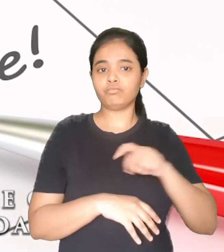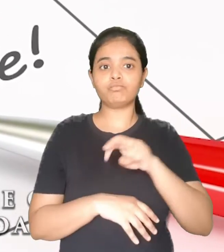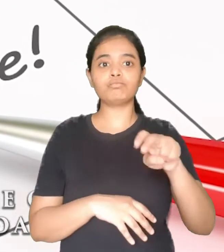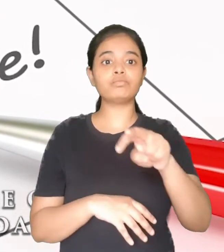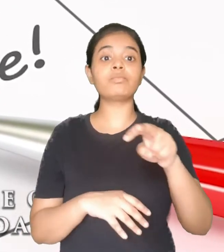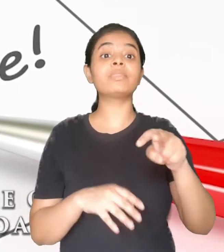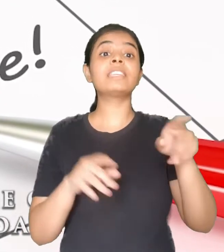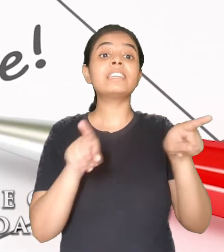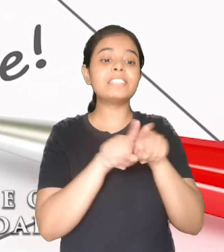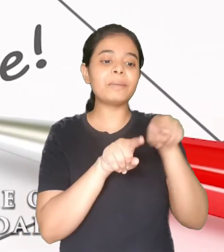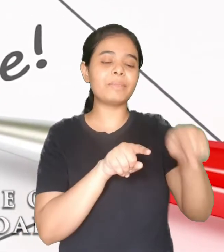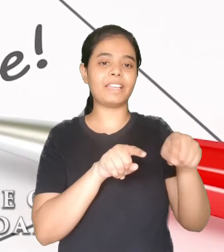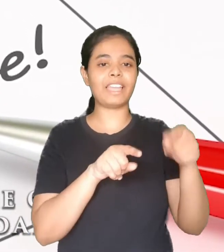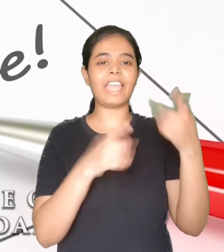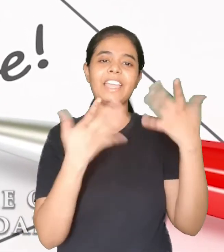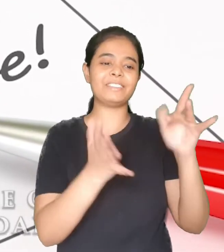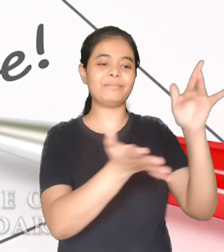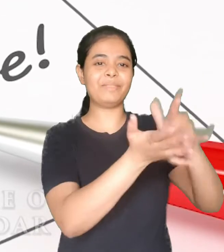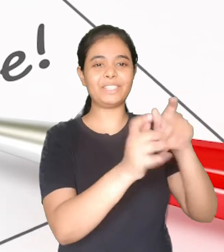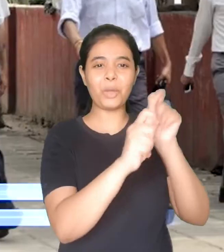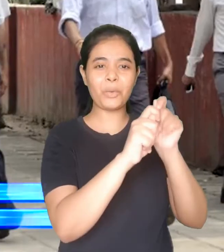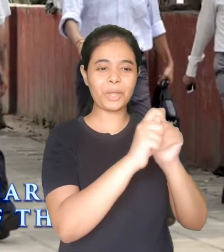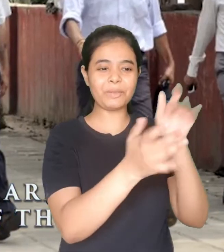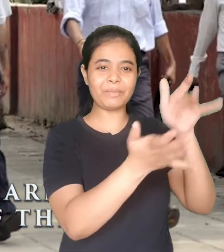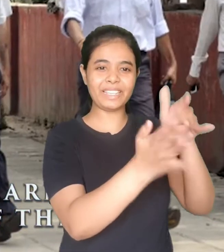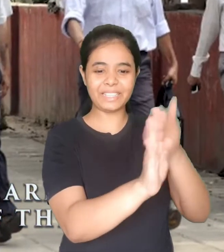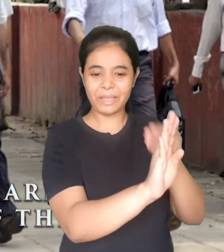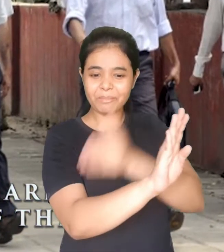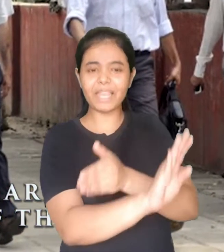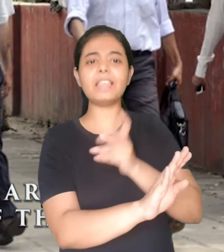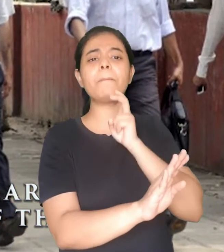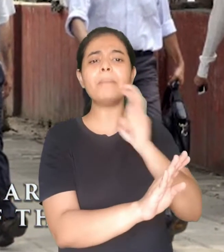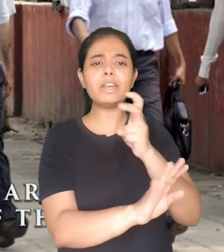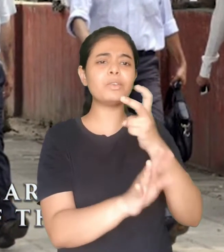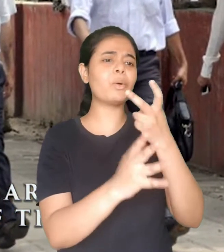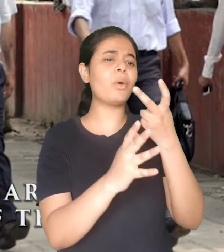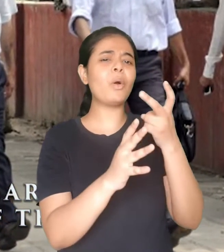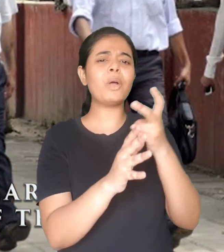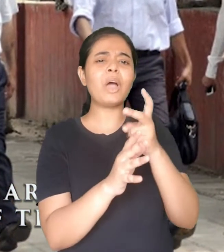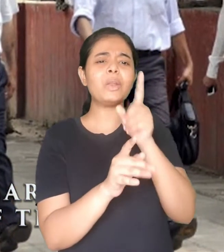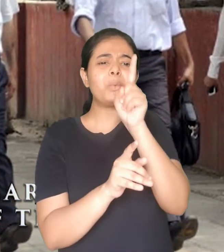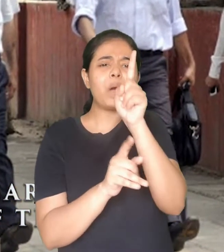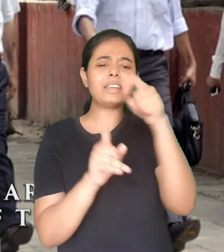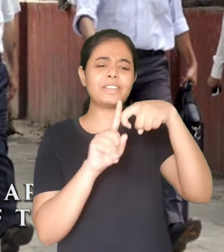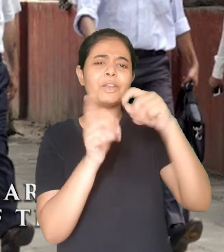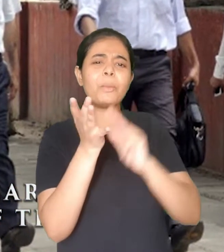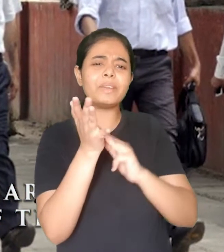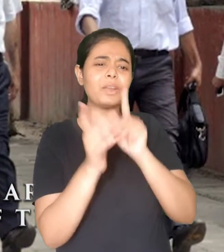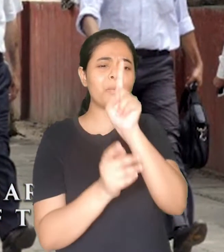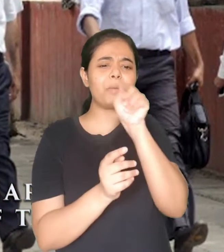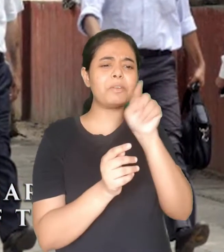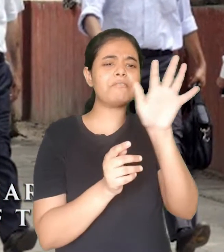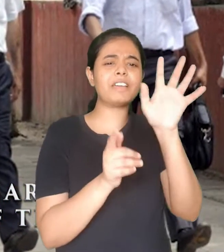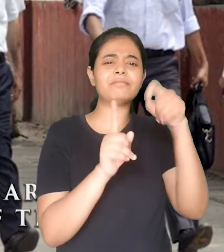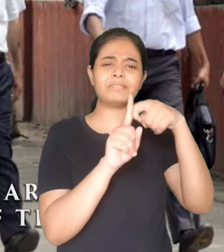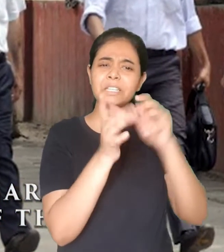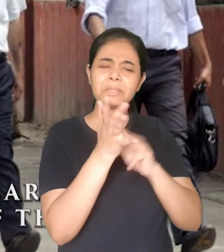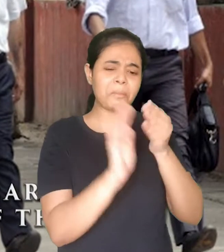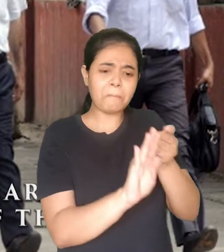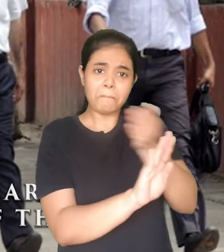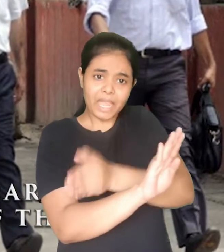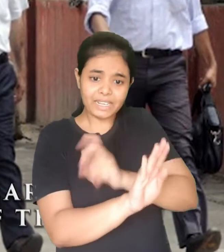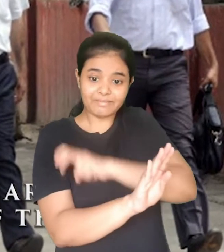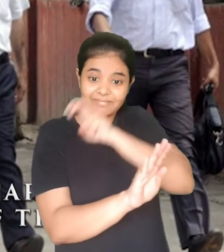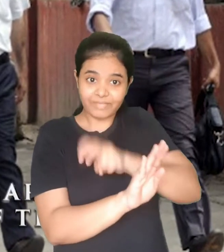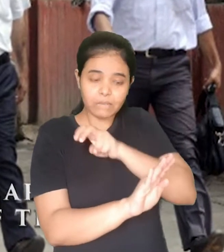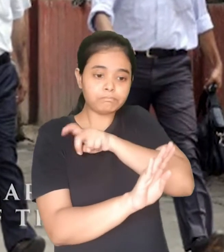any other important appointment. Get off the bus or metro a few kilometers early and walk the rest of the